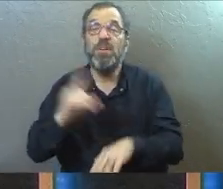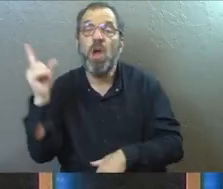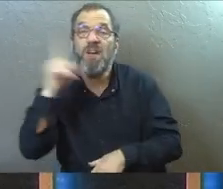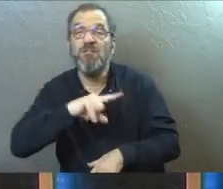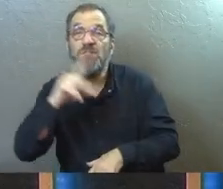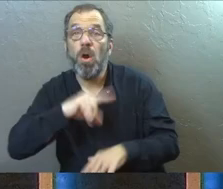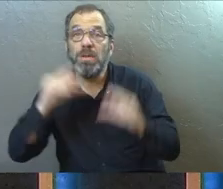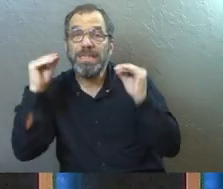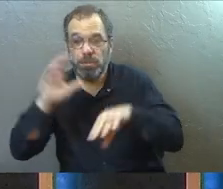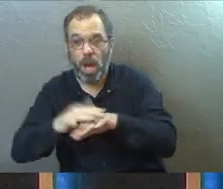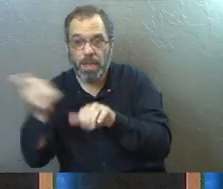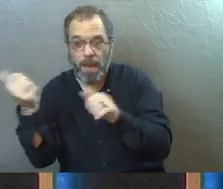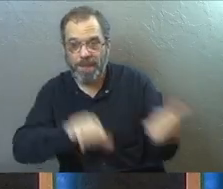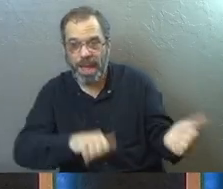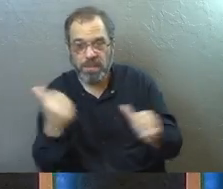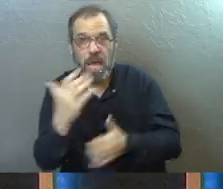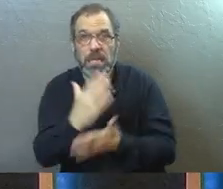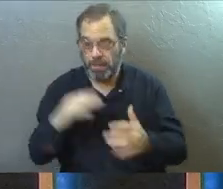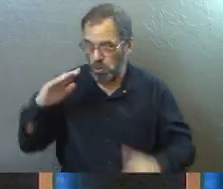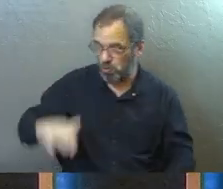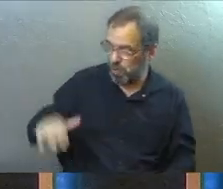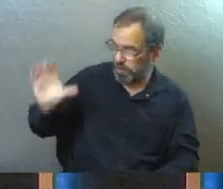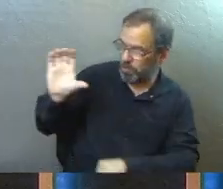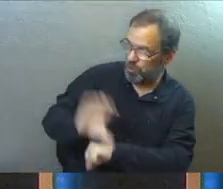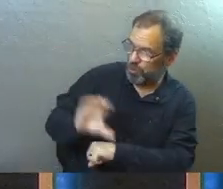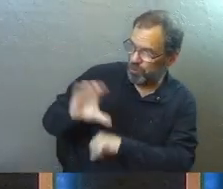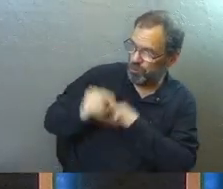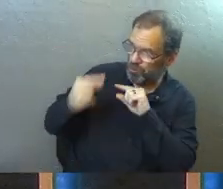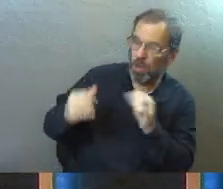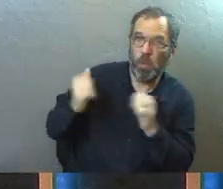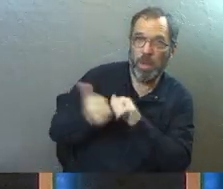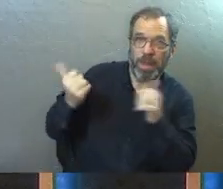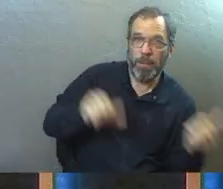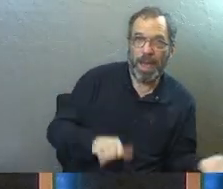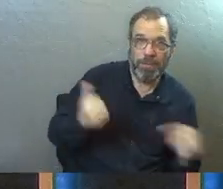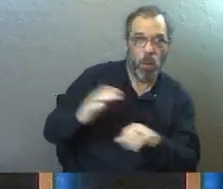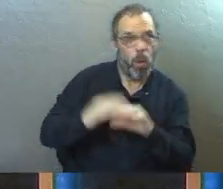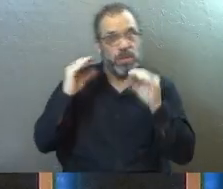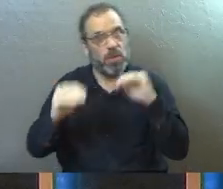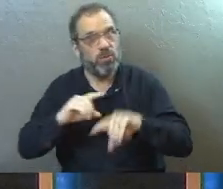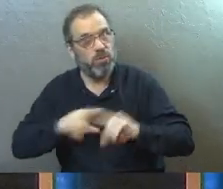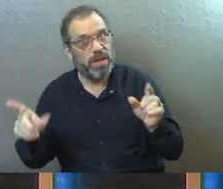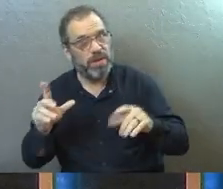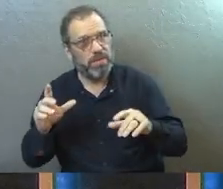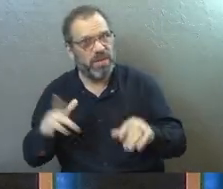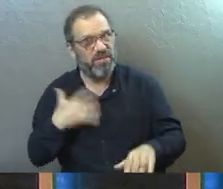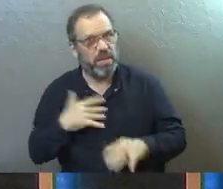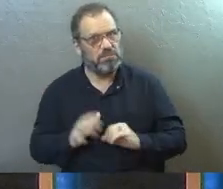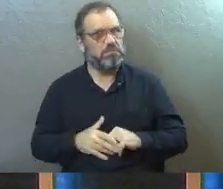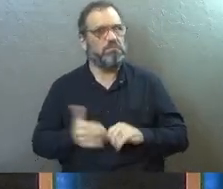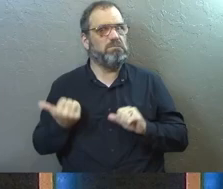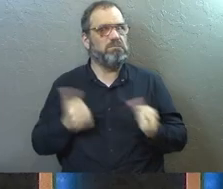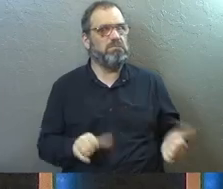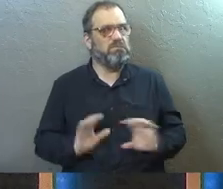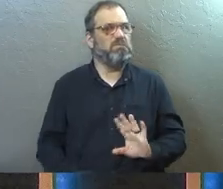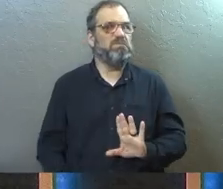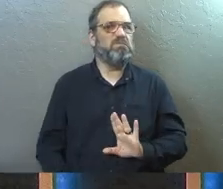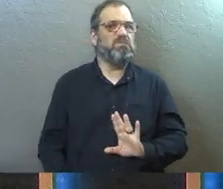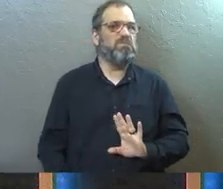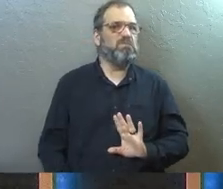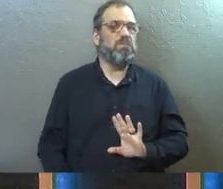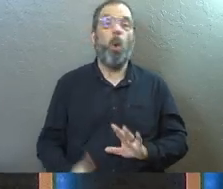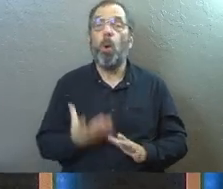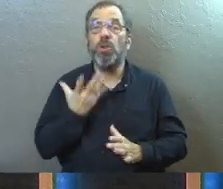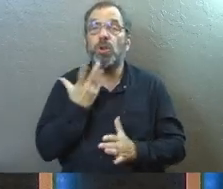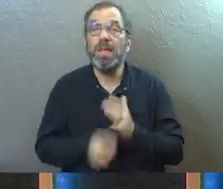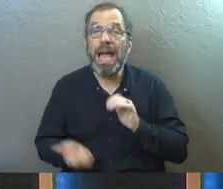teaching around baptism. Because some of us grew up in churches that struggled with this or maybe taught you some things that made you fearful about baptism or